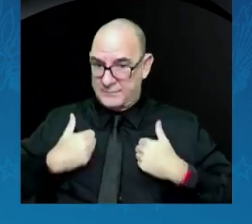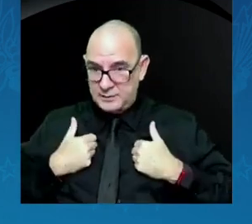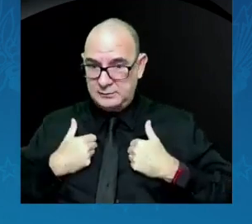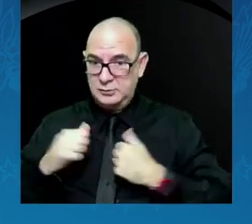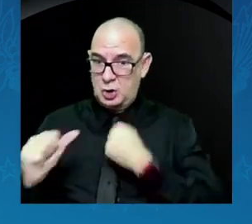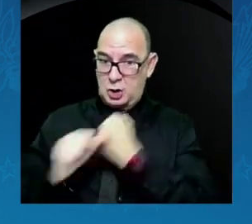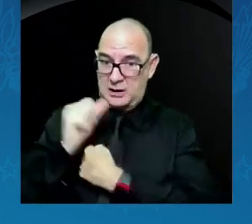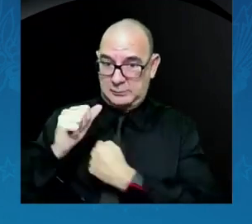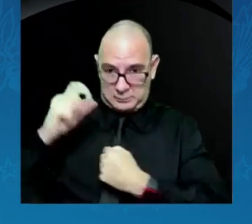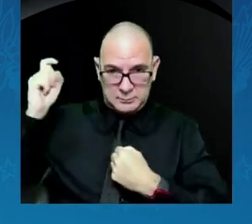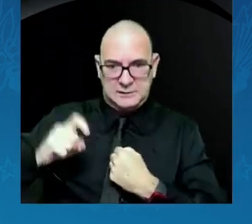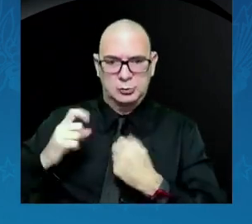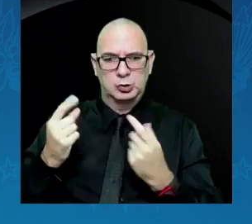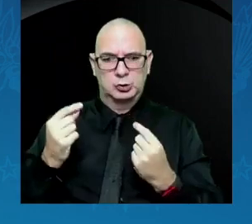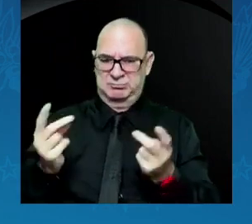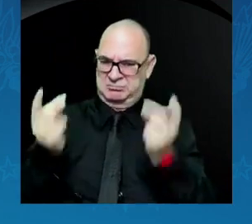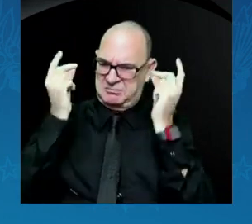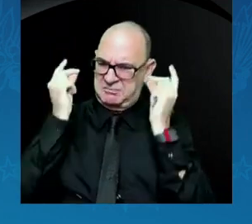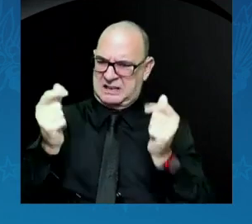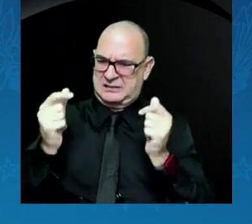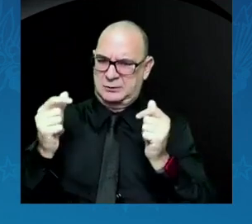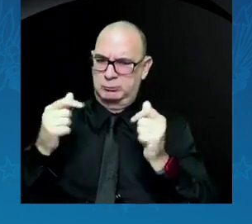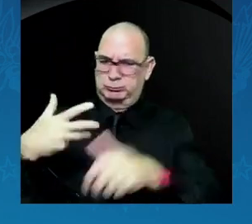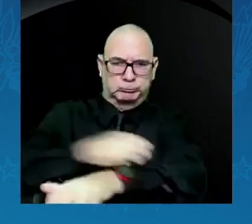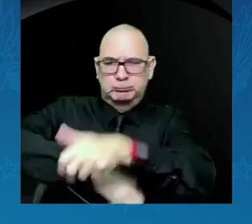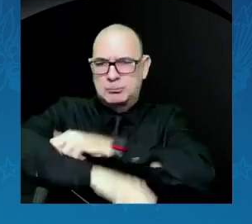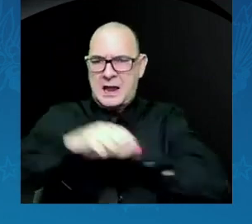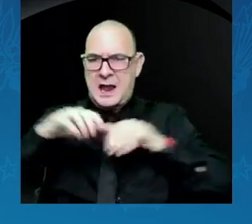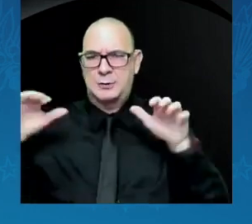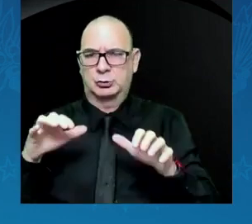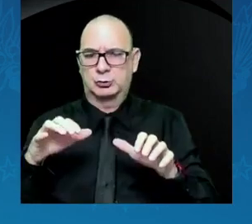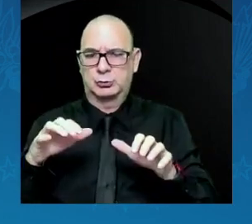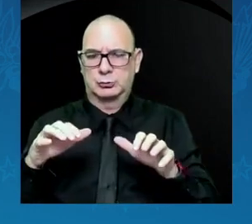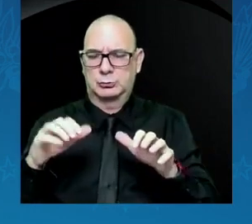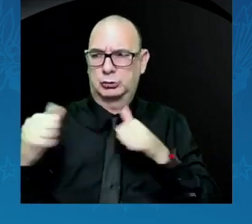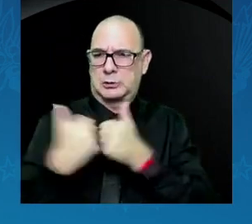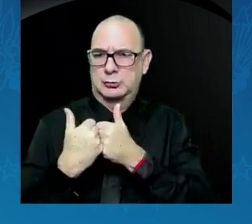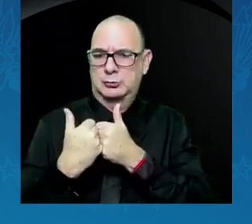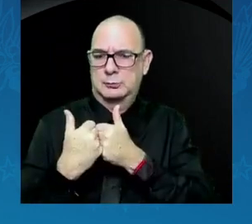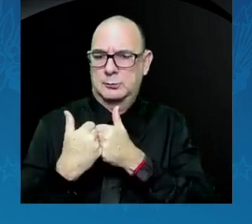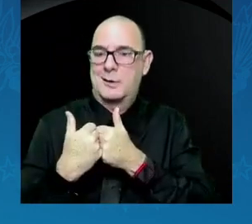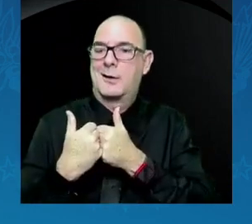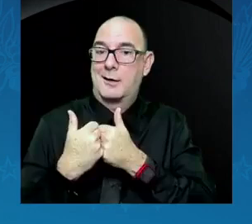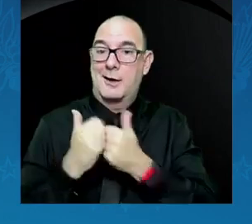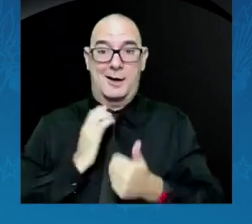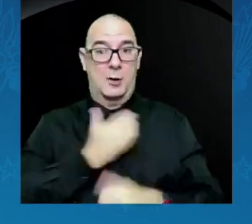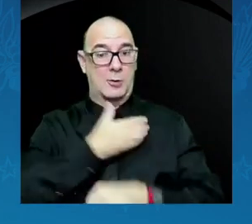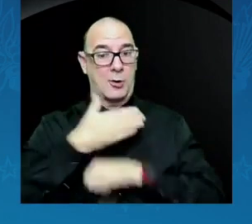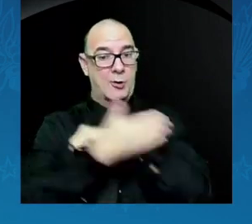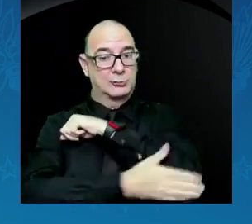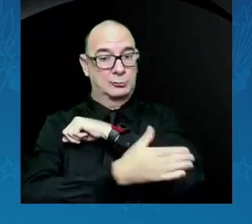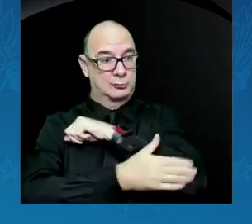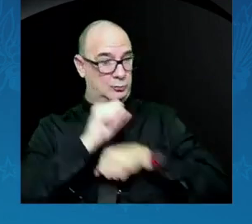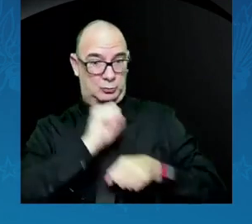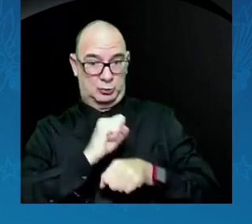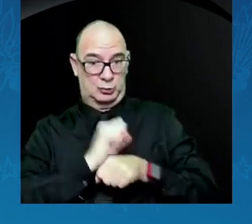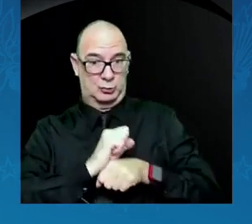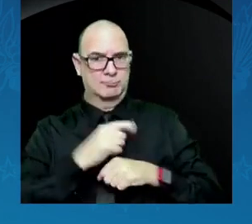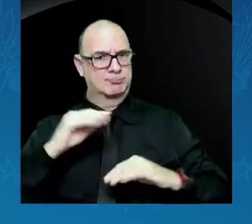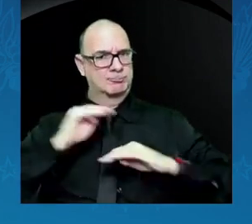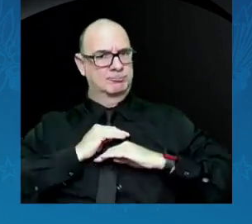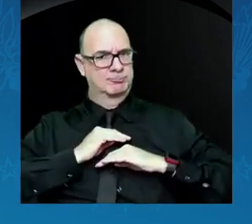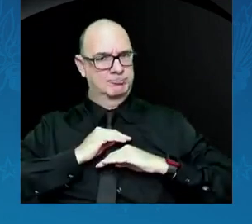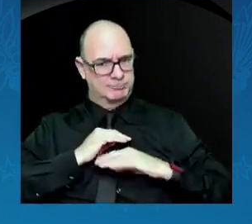to address it. As our nation works to meet our climate commitments, we know